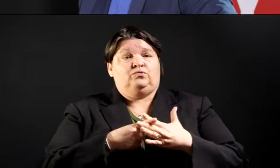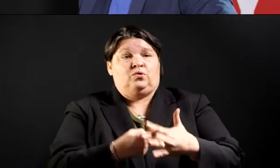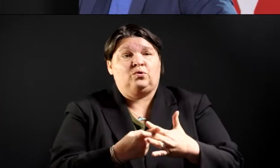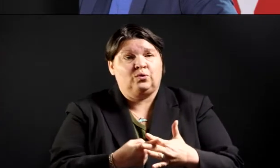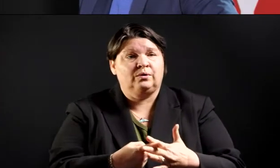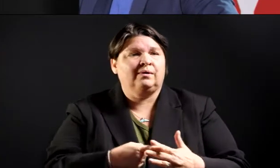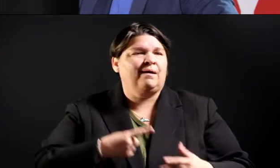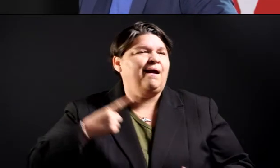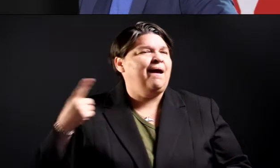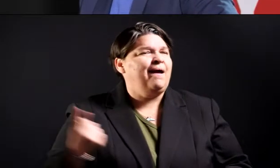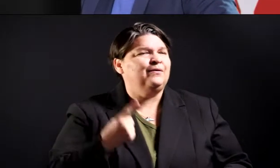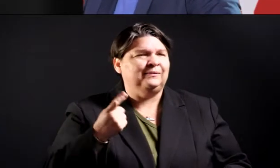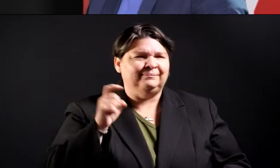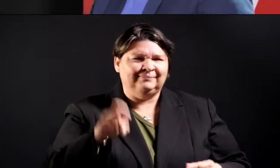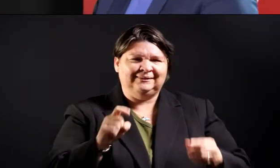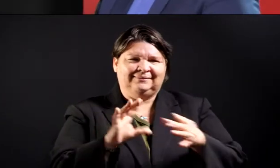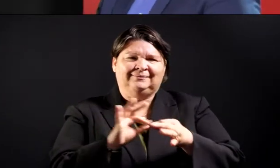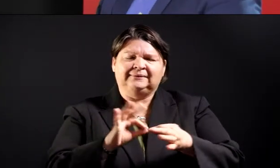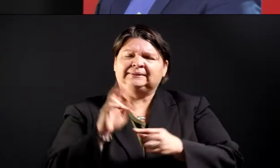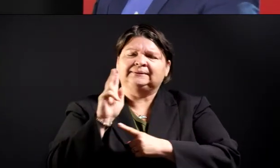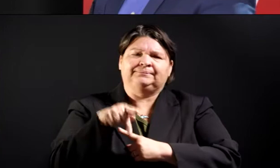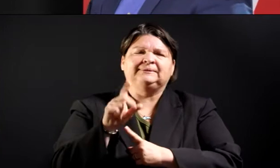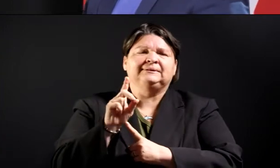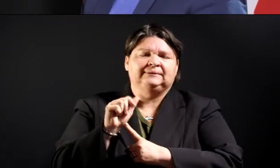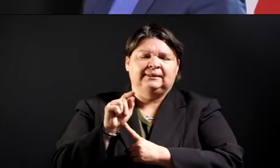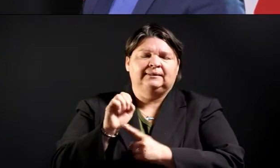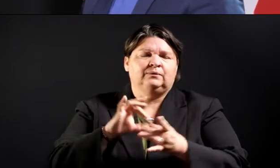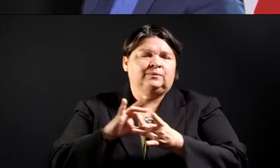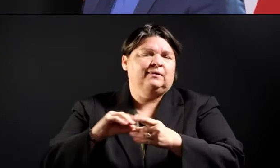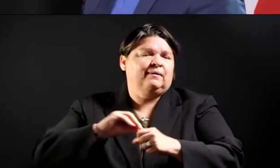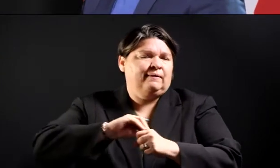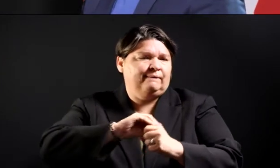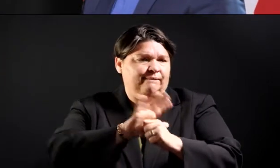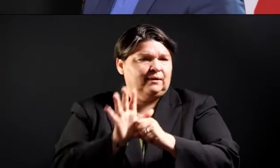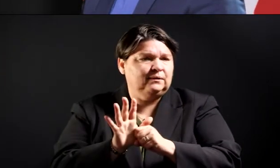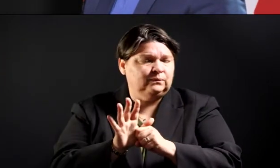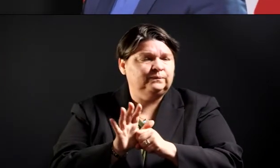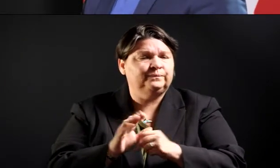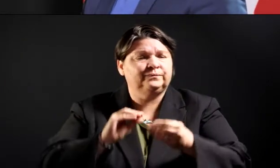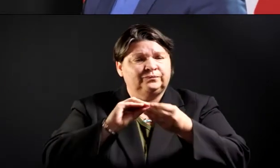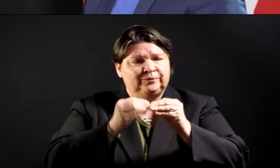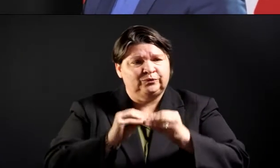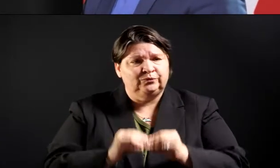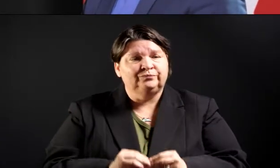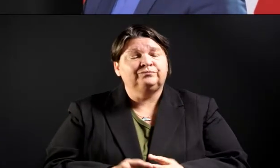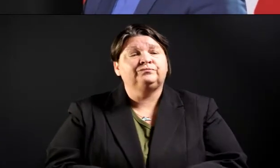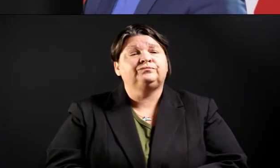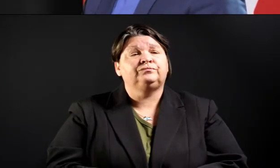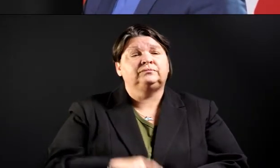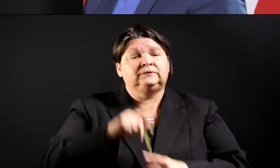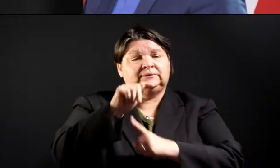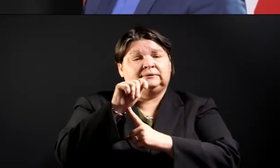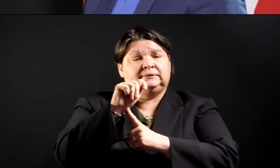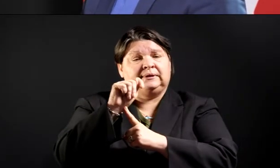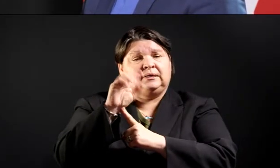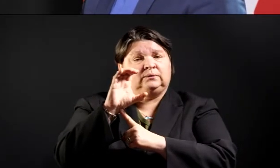give you an update on the COVID numbers for that day. So we're going to start there. Today, Tarrant County has